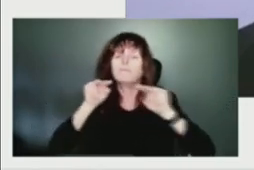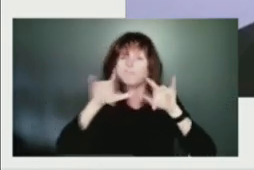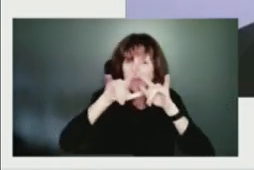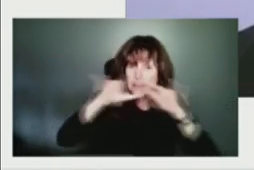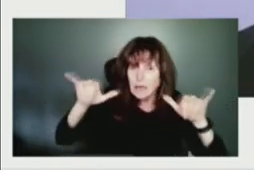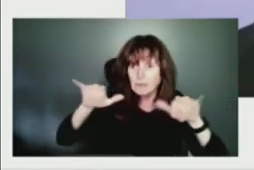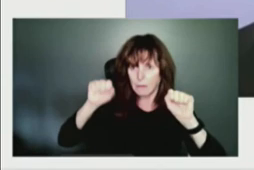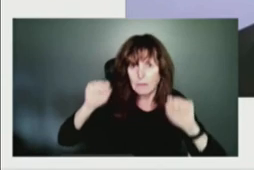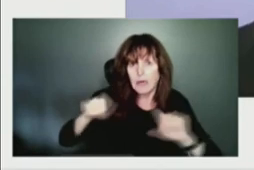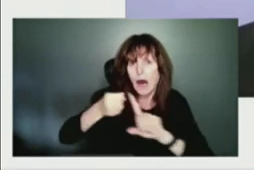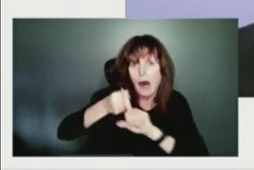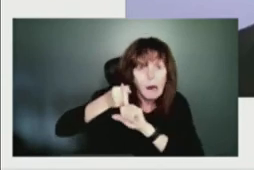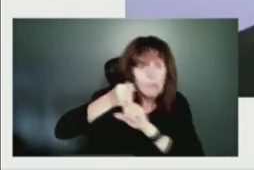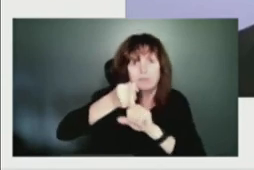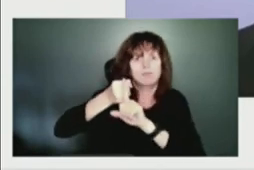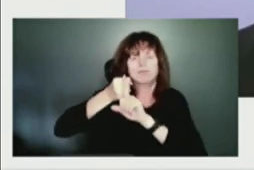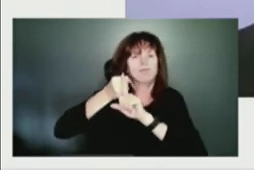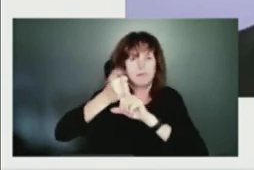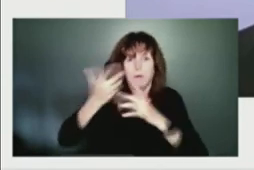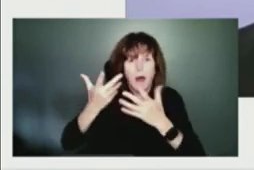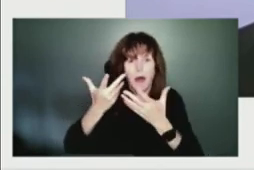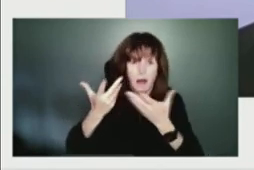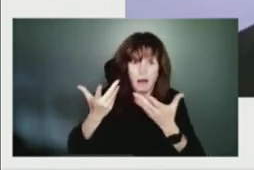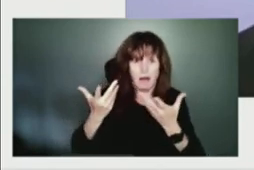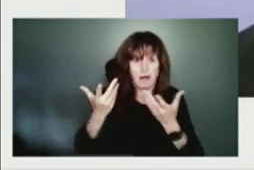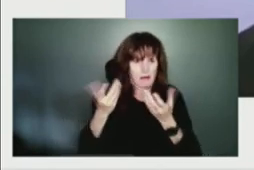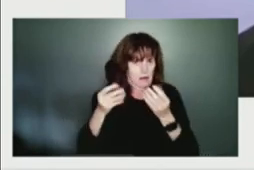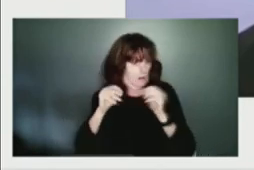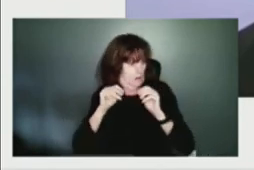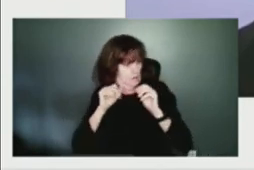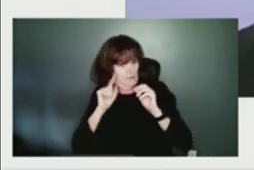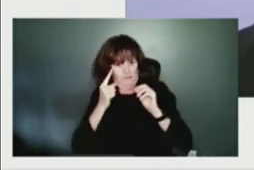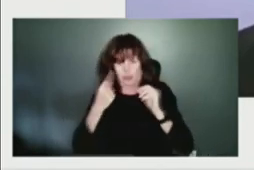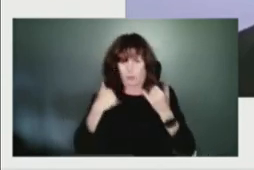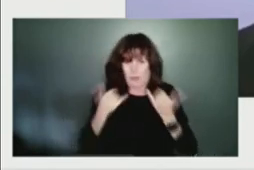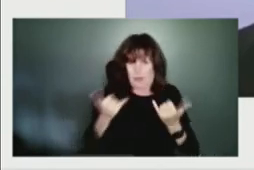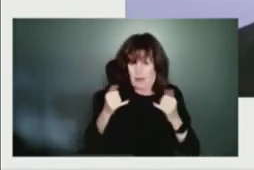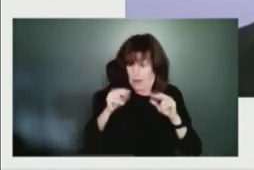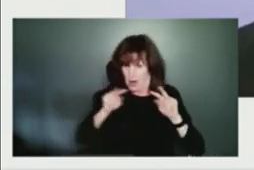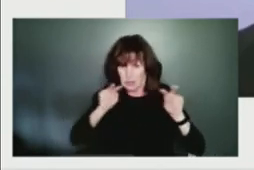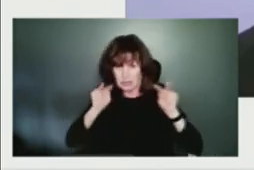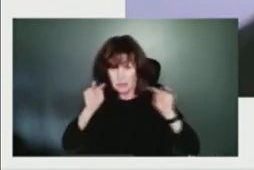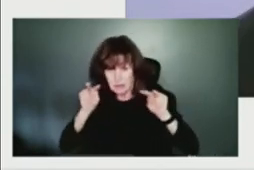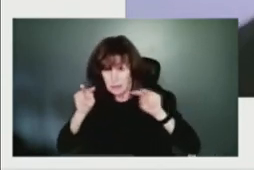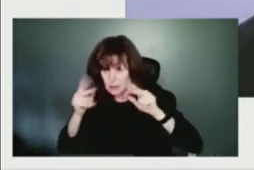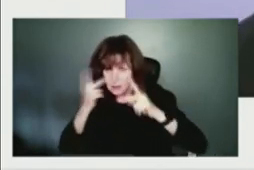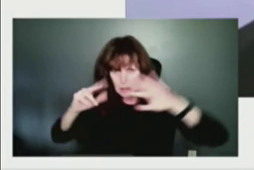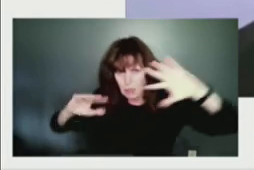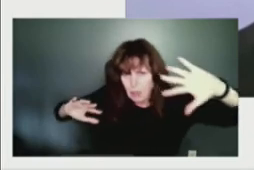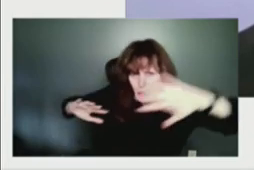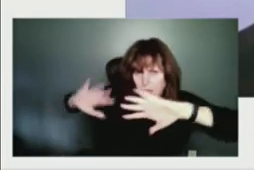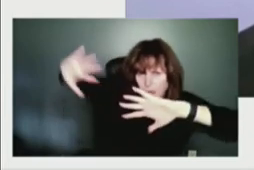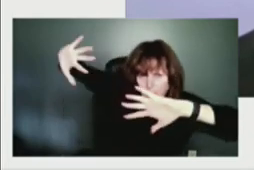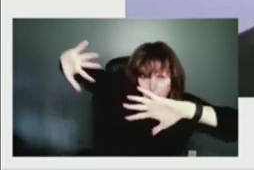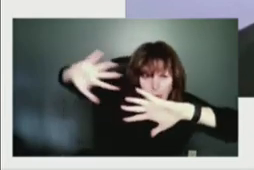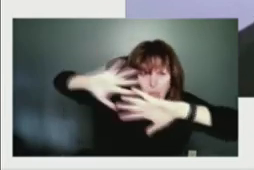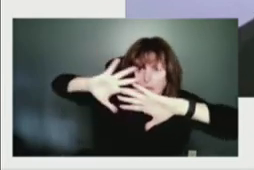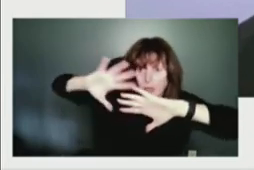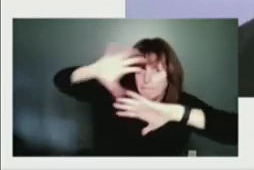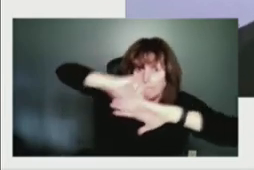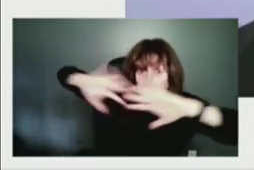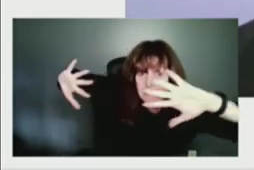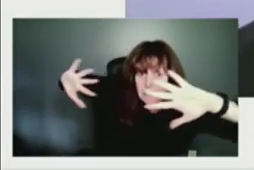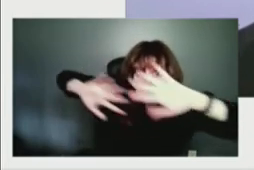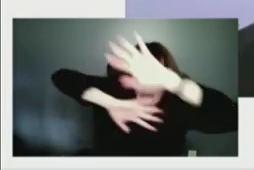all things that we're watching as everything is starting to unfold to determine what scenario we'll be facing Friday into